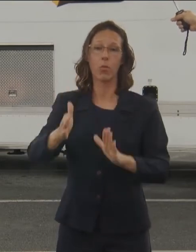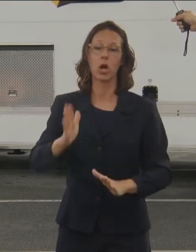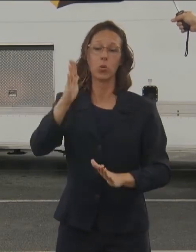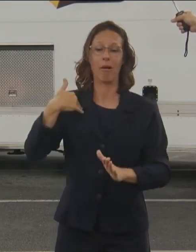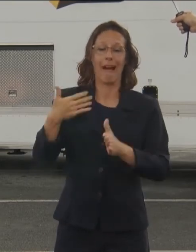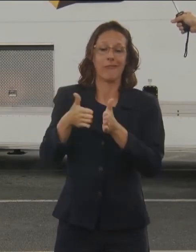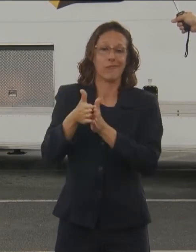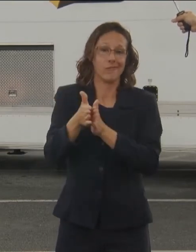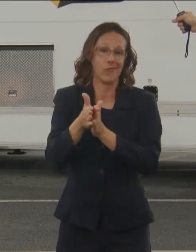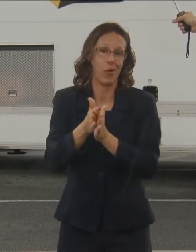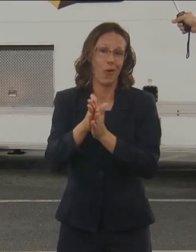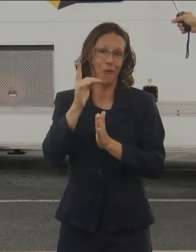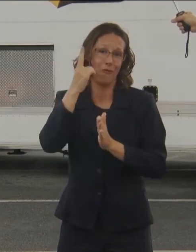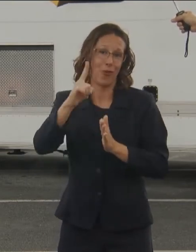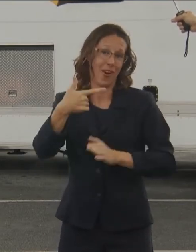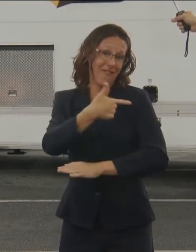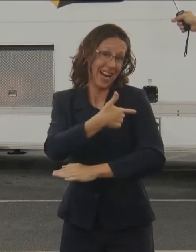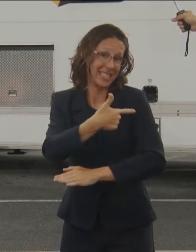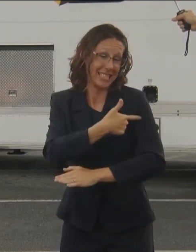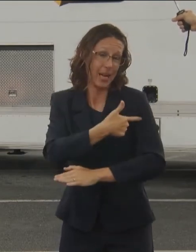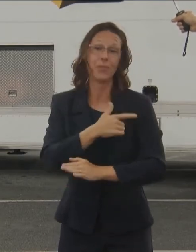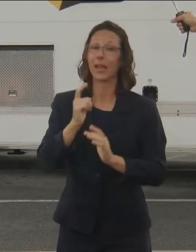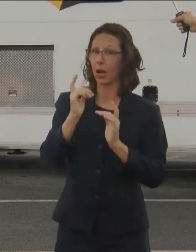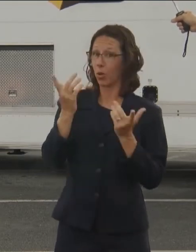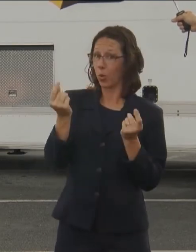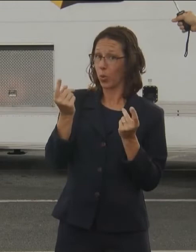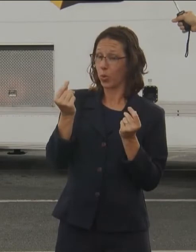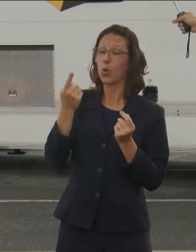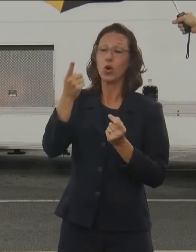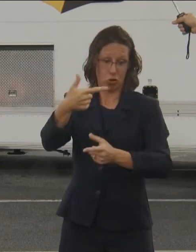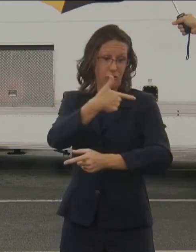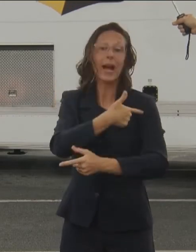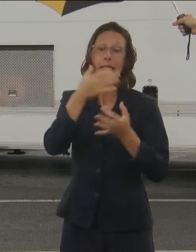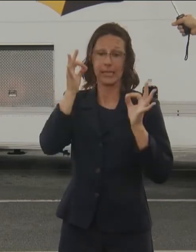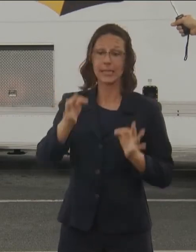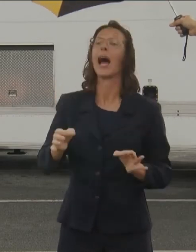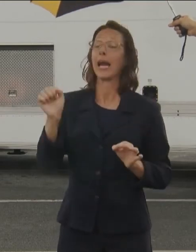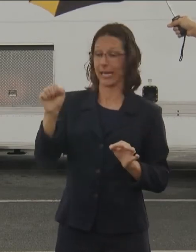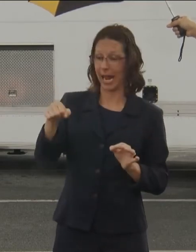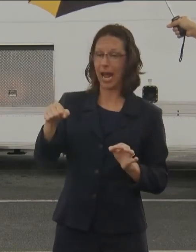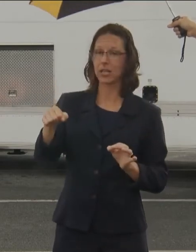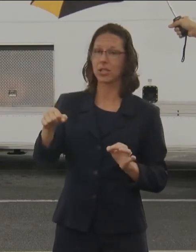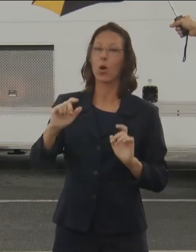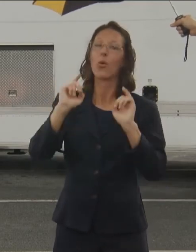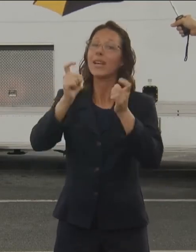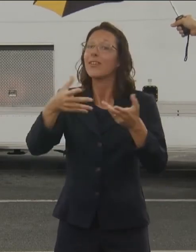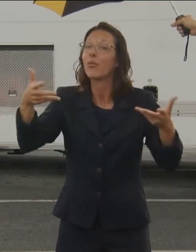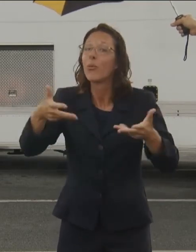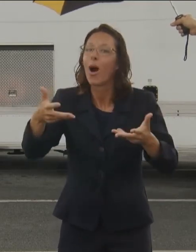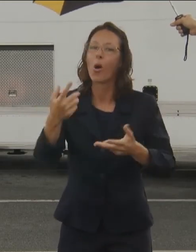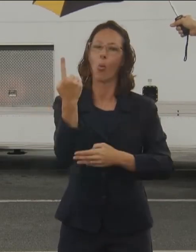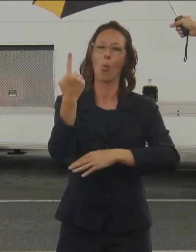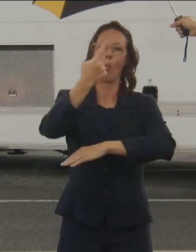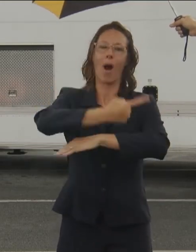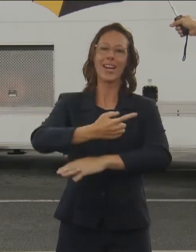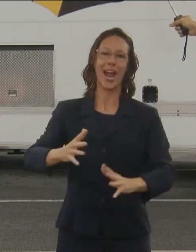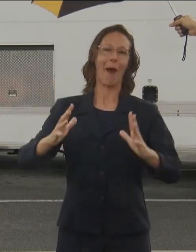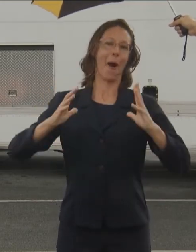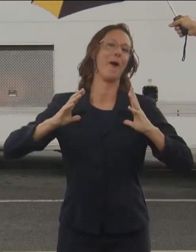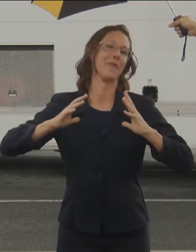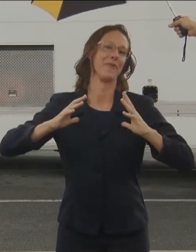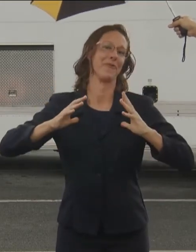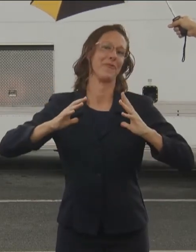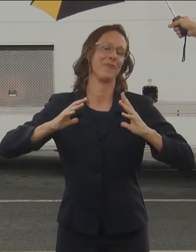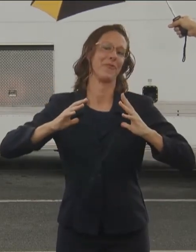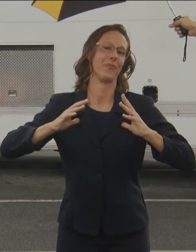We'll give you a day off. That's pretty good. Get a day off if you get the vaccine. And we'll ask you to